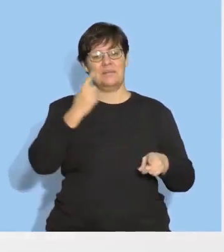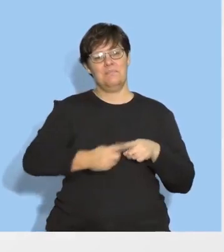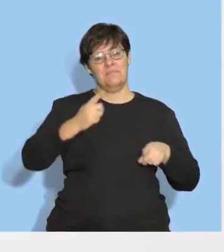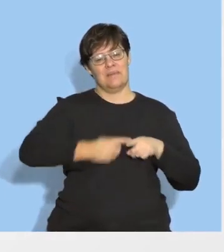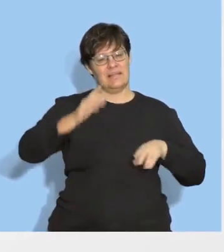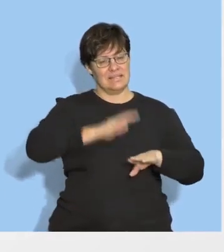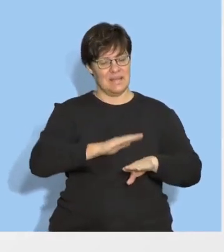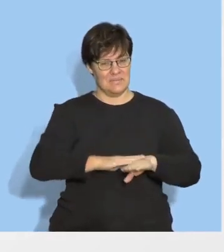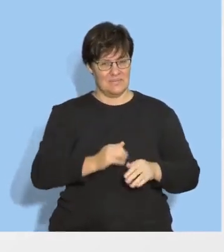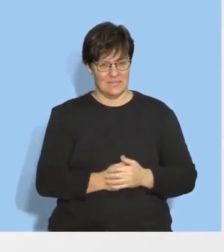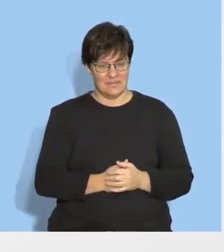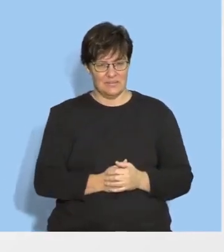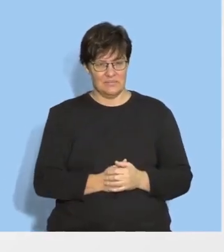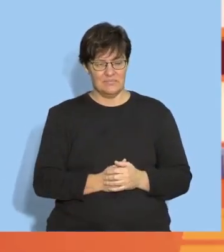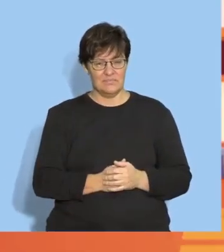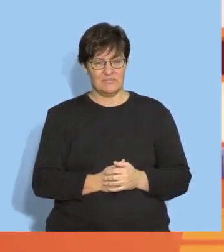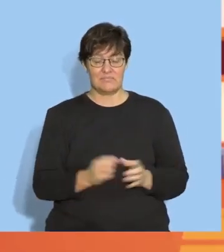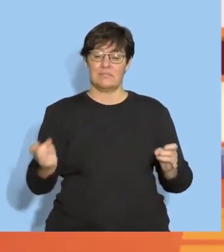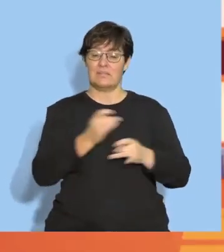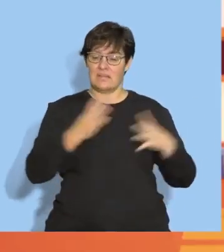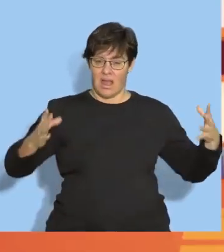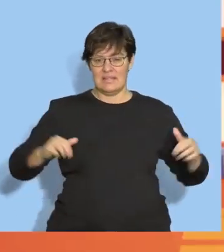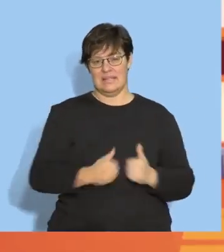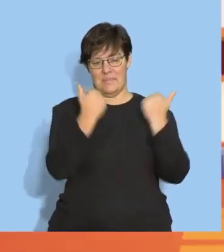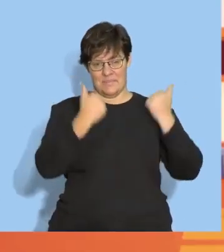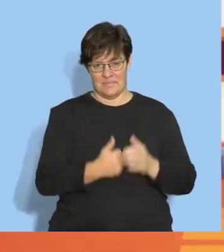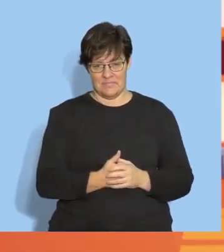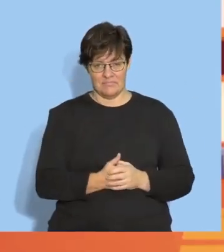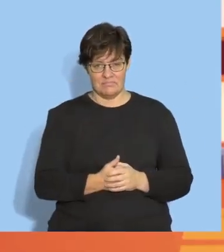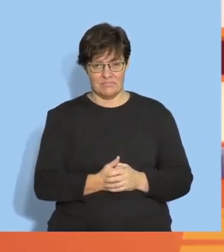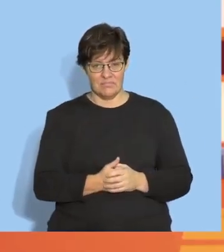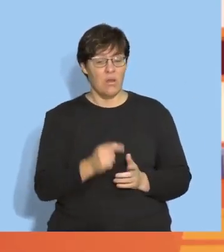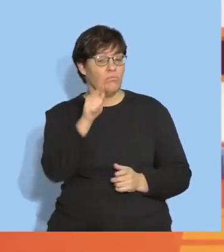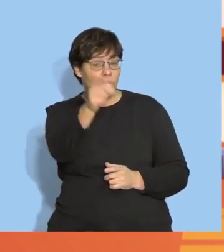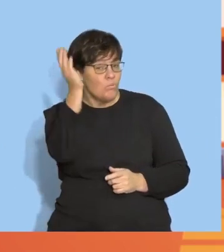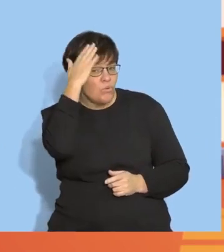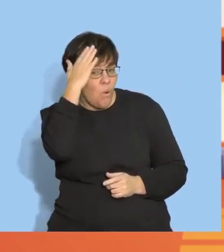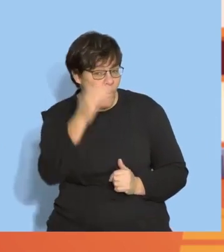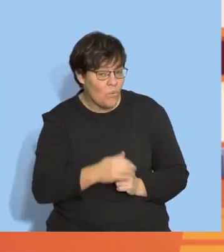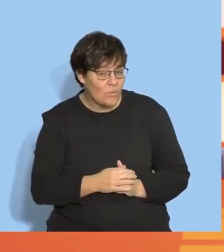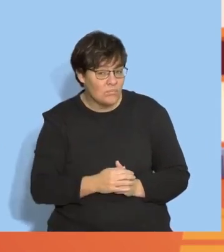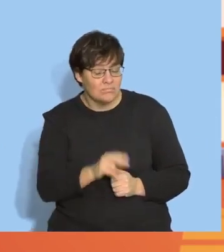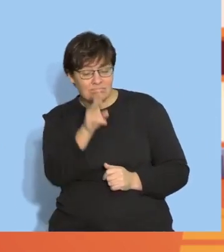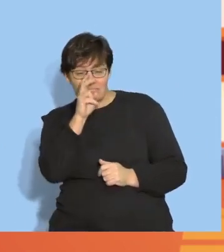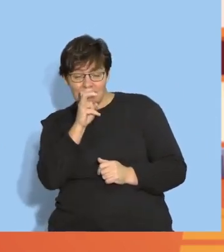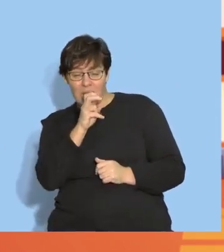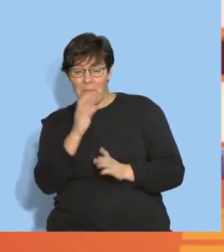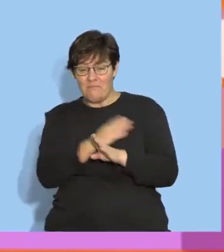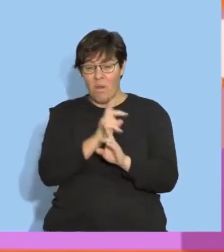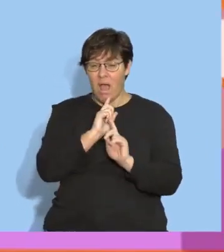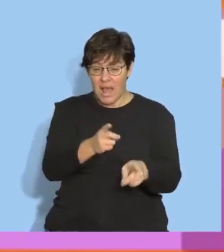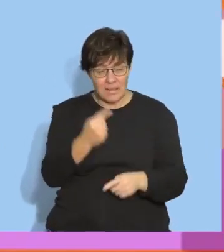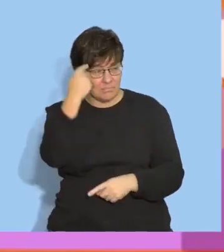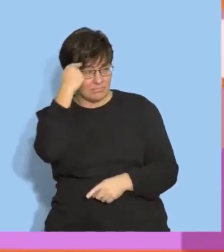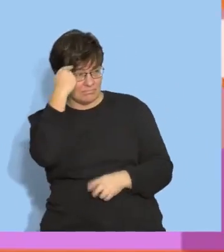Playtime. Let's get started with our game. Do you know? Listen carefully before you answer.